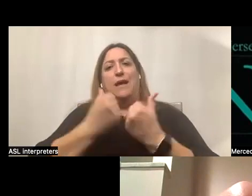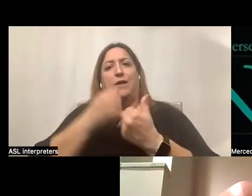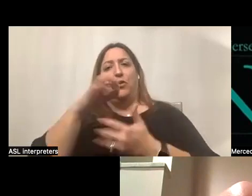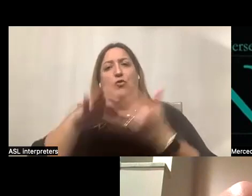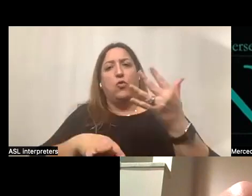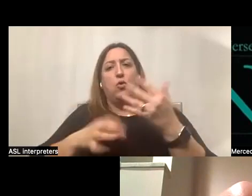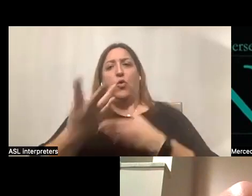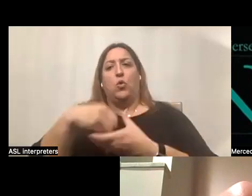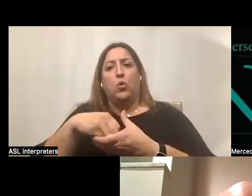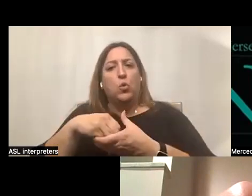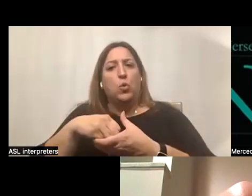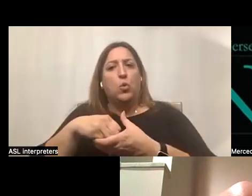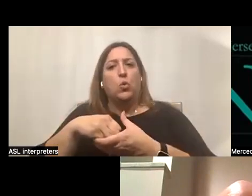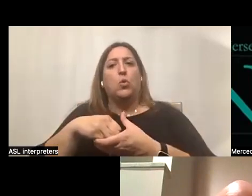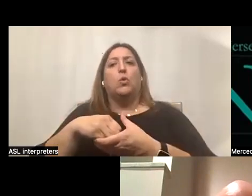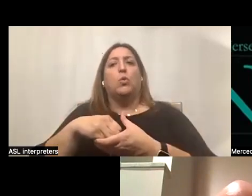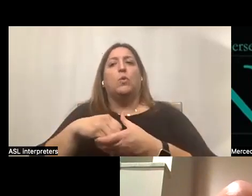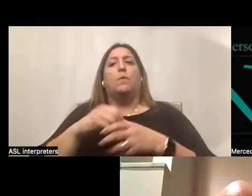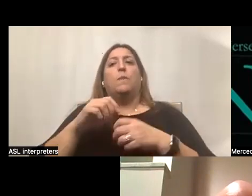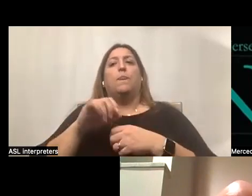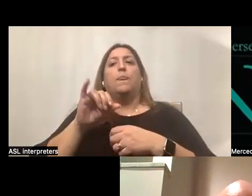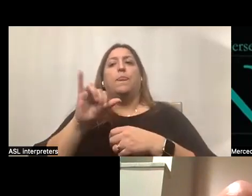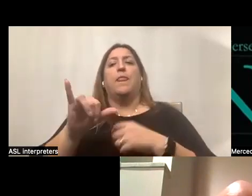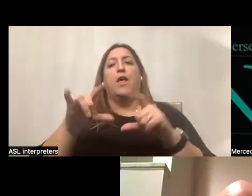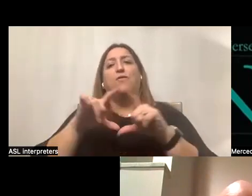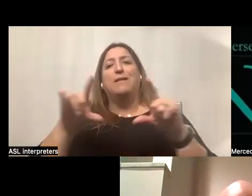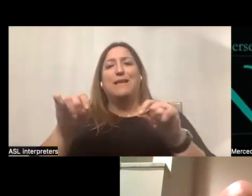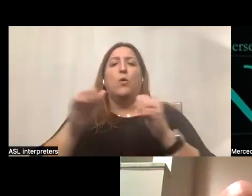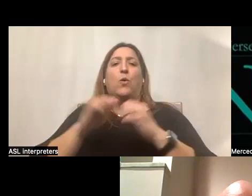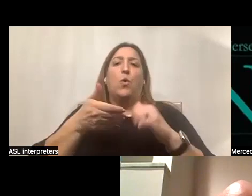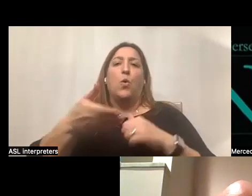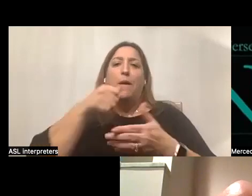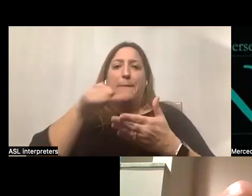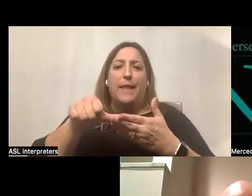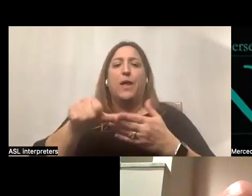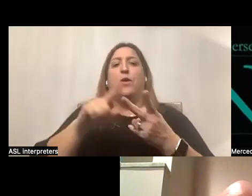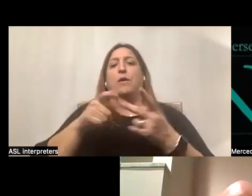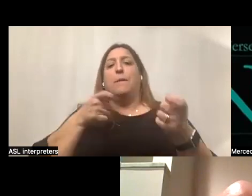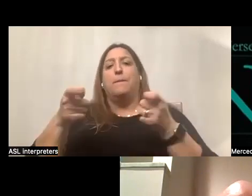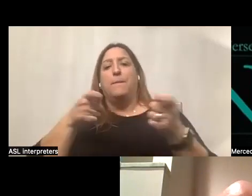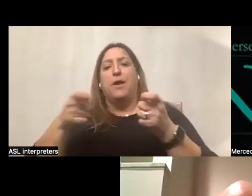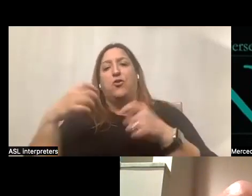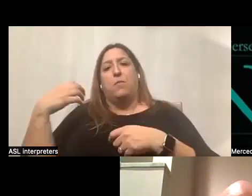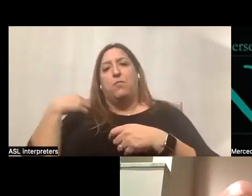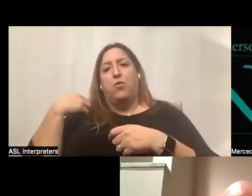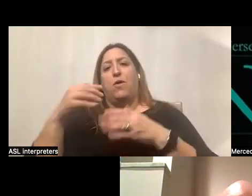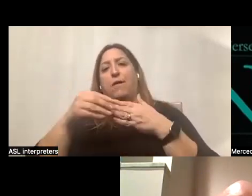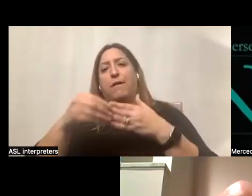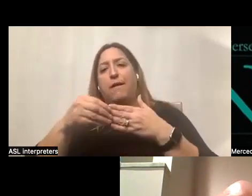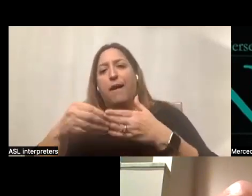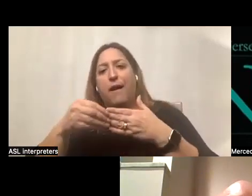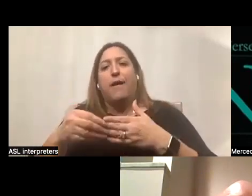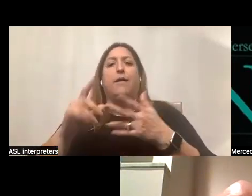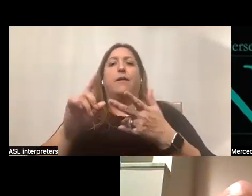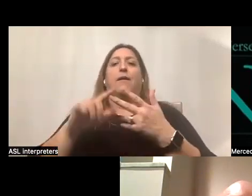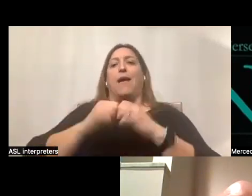include the receipt of the agency of choice welcome letter, managing employer review guide, how to complete